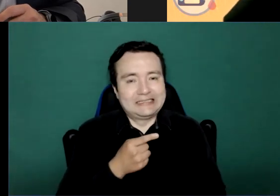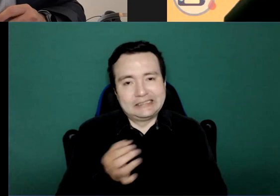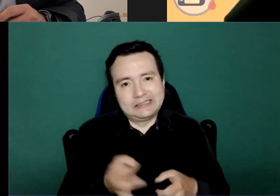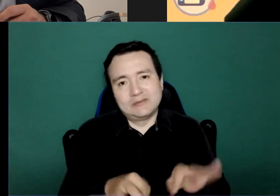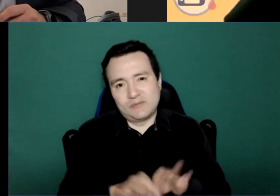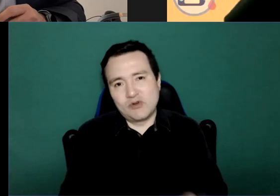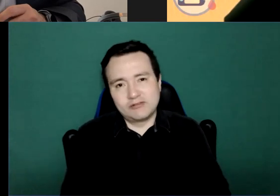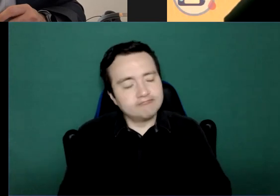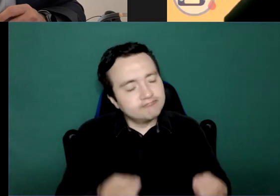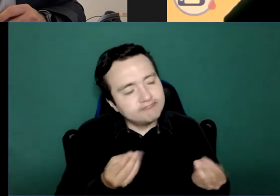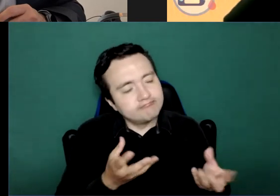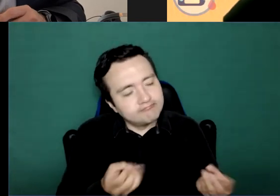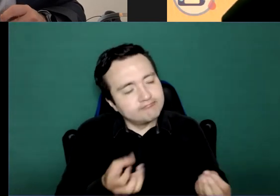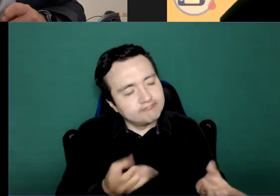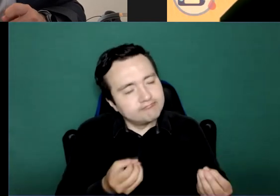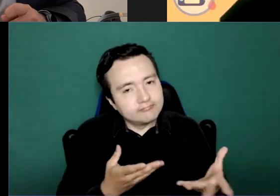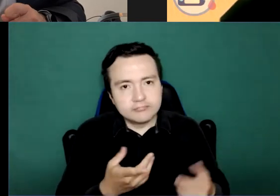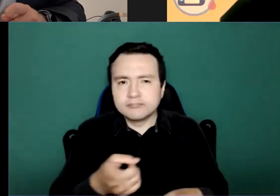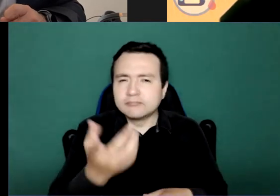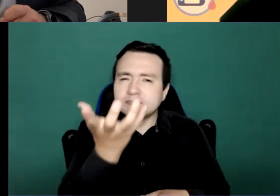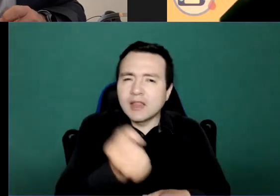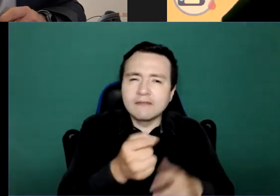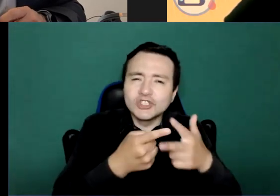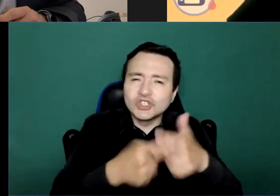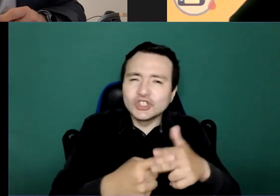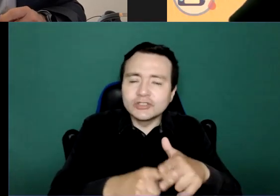how these workers are feeling.